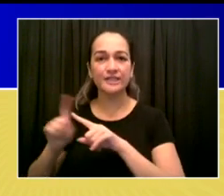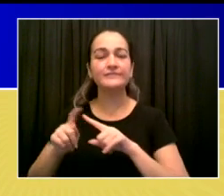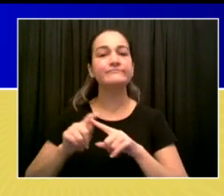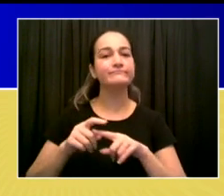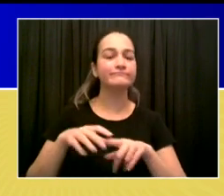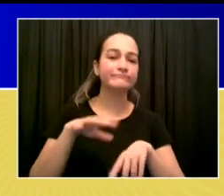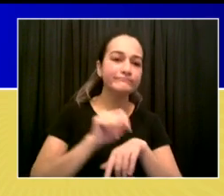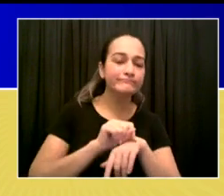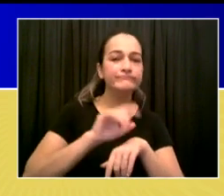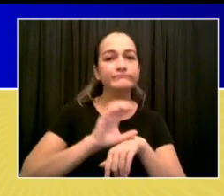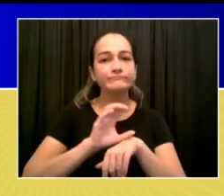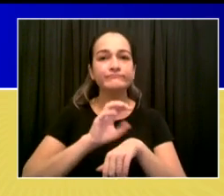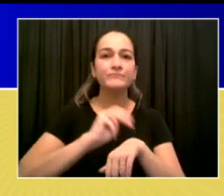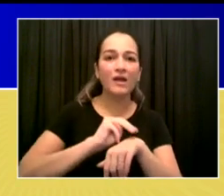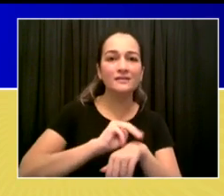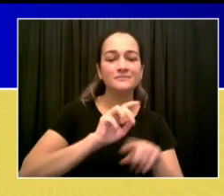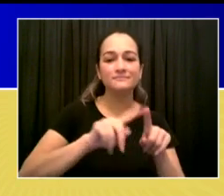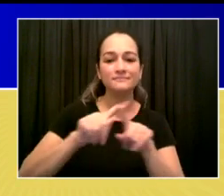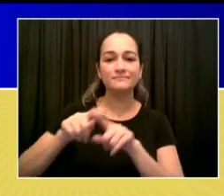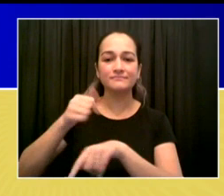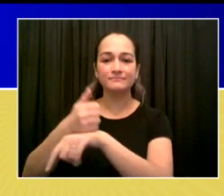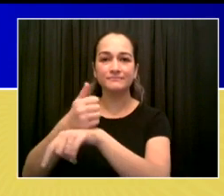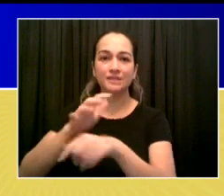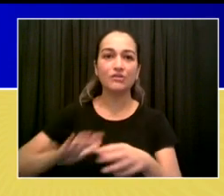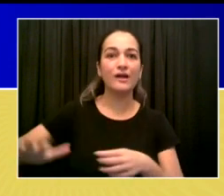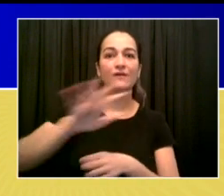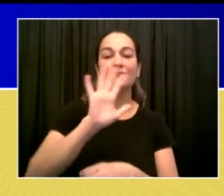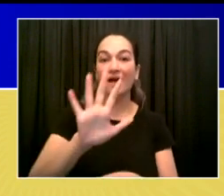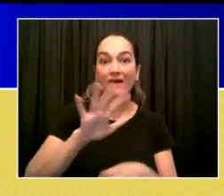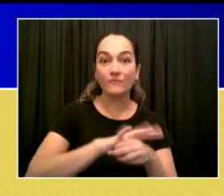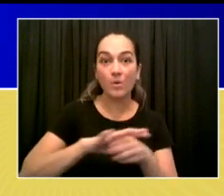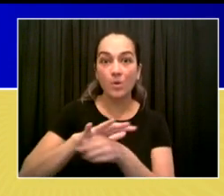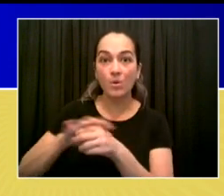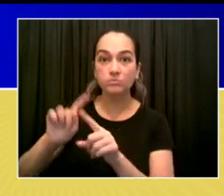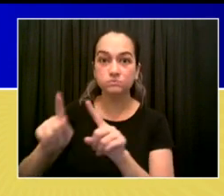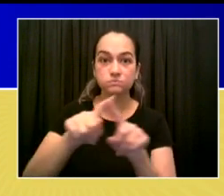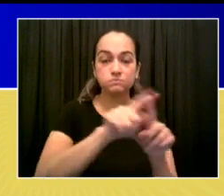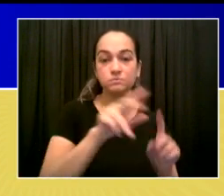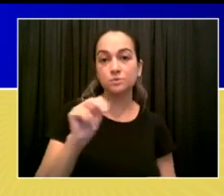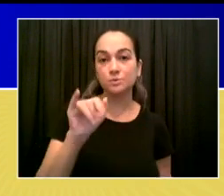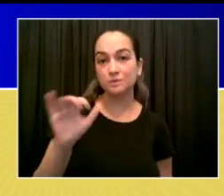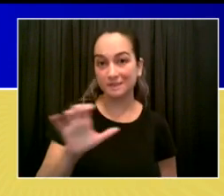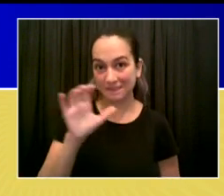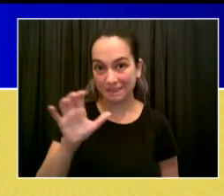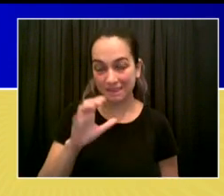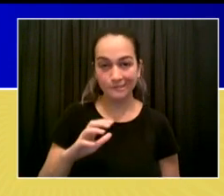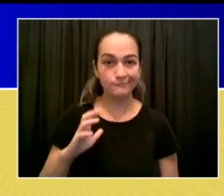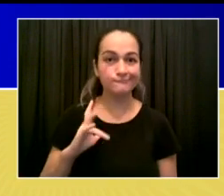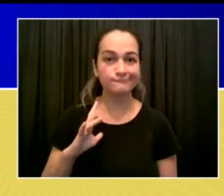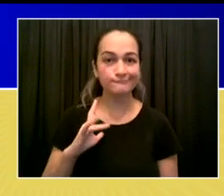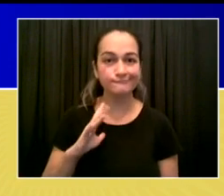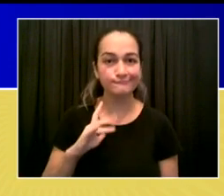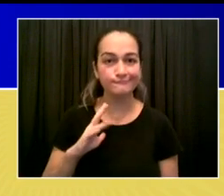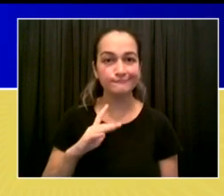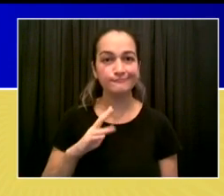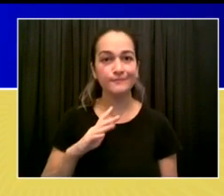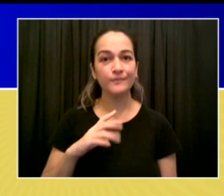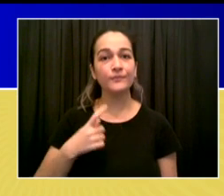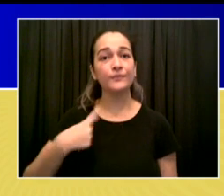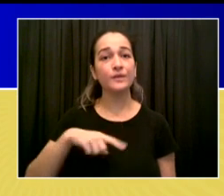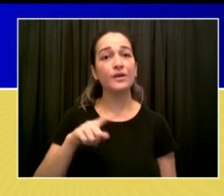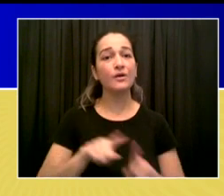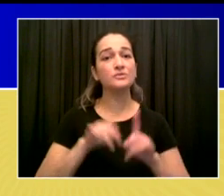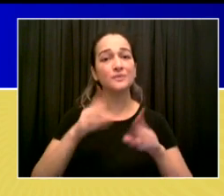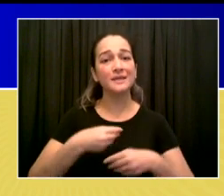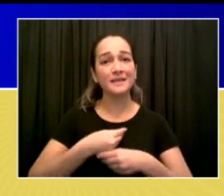going to be really, really helpful. Second, 5,000 backpacks being given out with school supplies, but also information about how to get kids